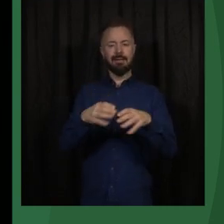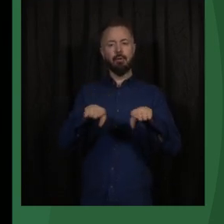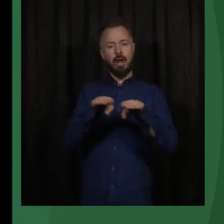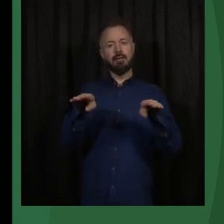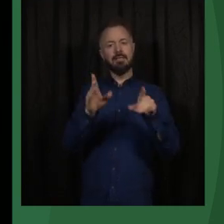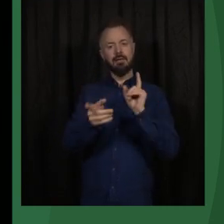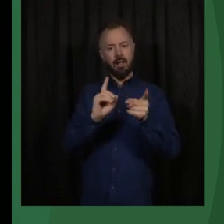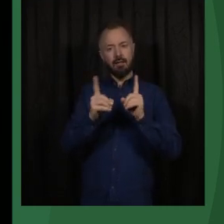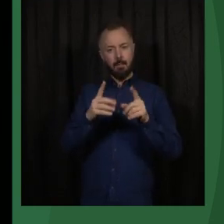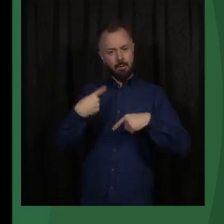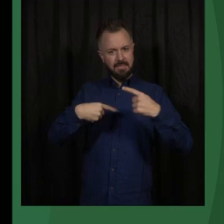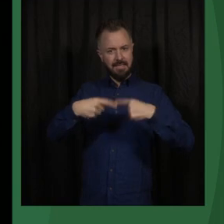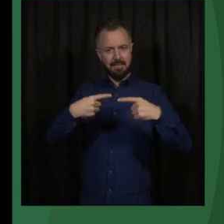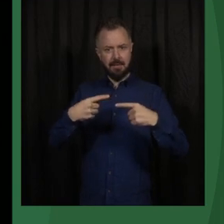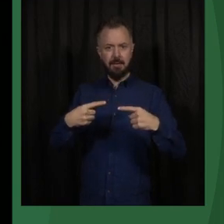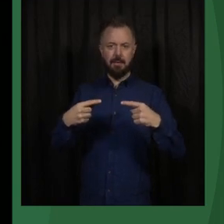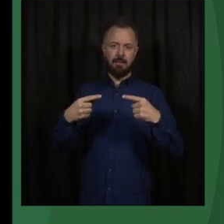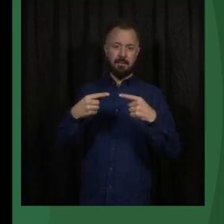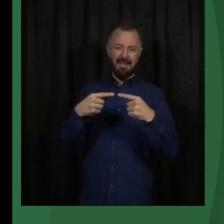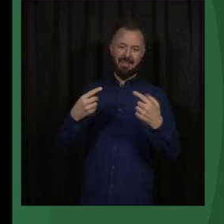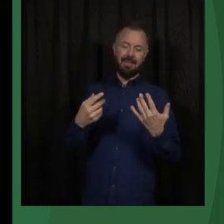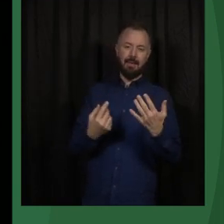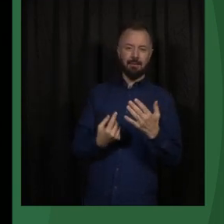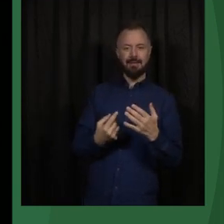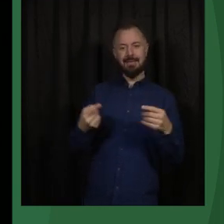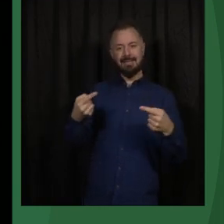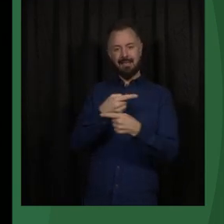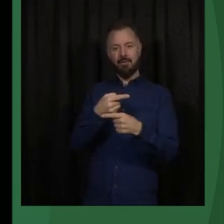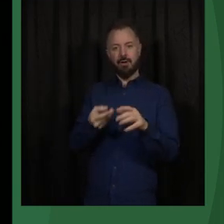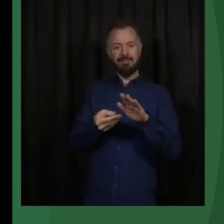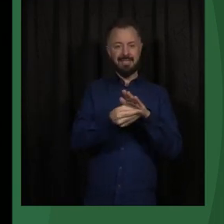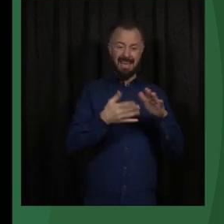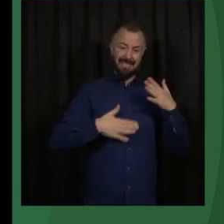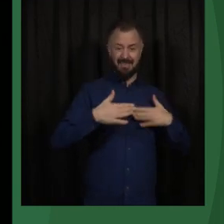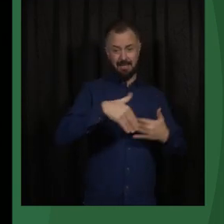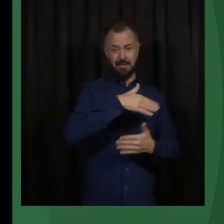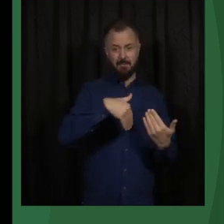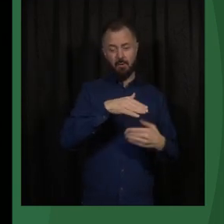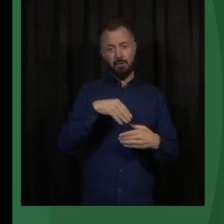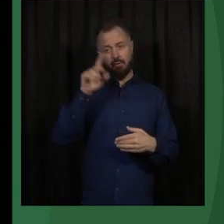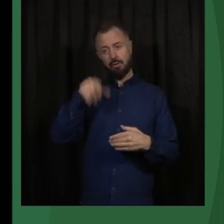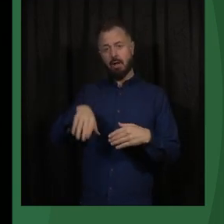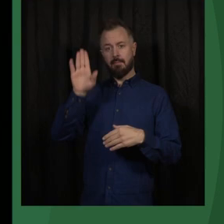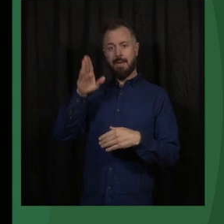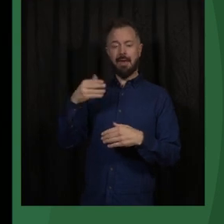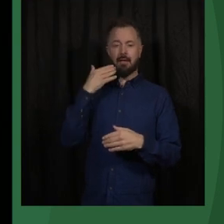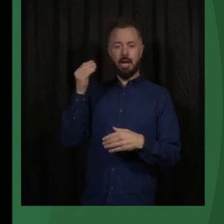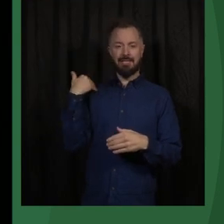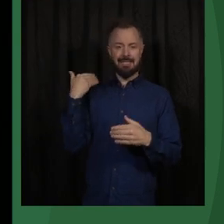But so that one can imagine that that's a different course of action. Instead of investing in the civil society, we could go into more classical bilateral